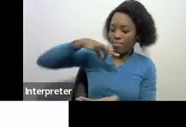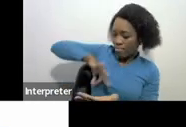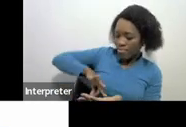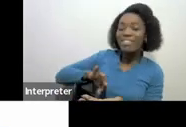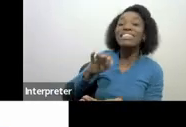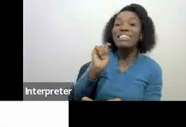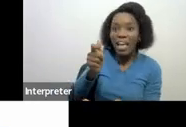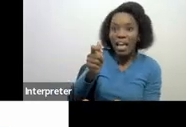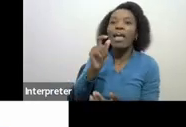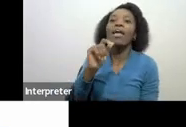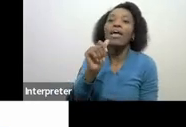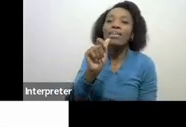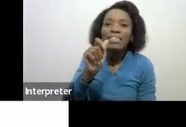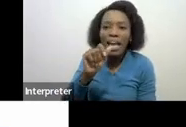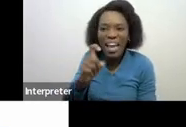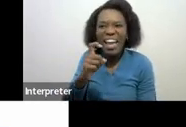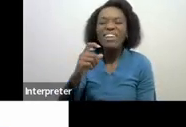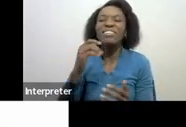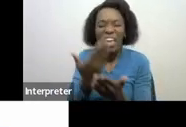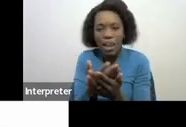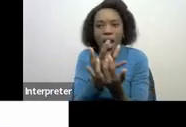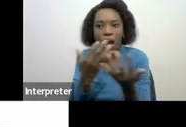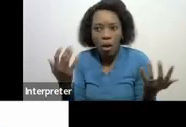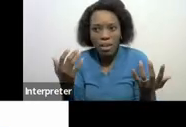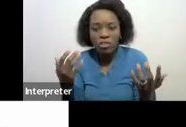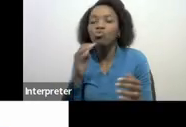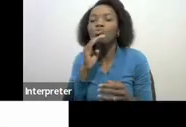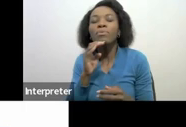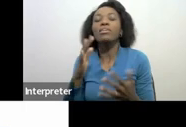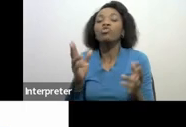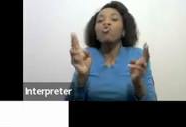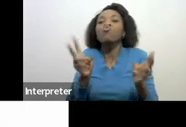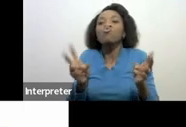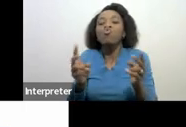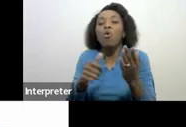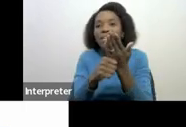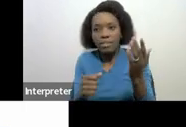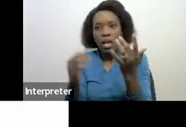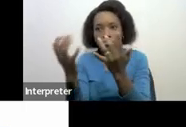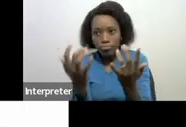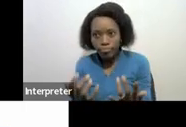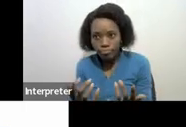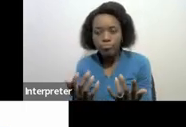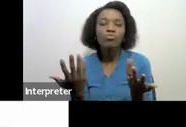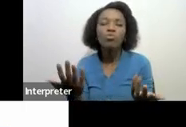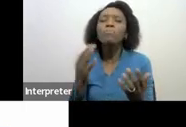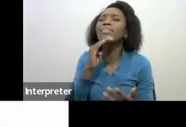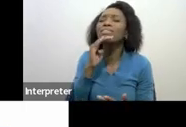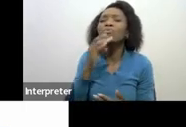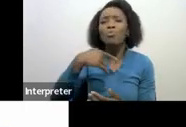taxable income is the first step in the calculation of normal tax in order to determine your taxable income